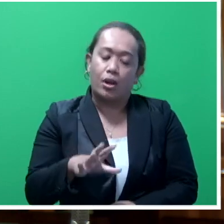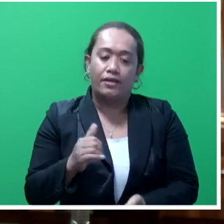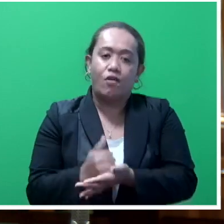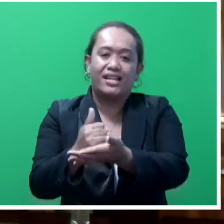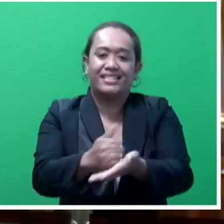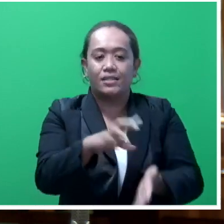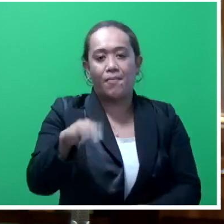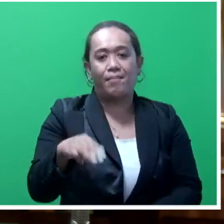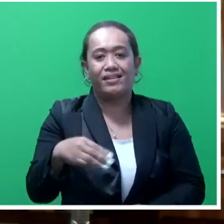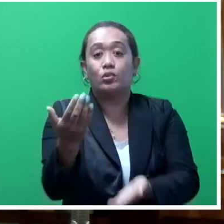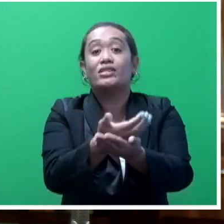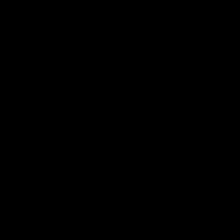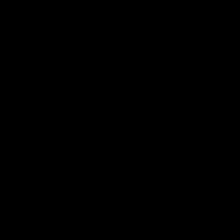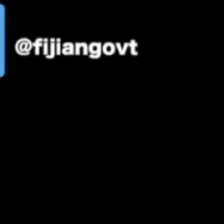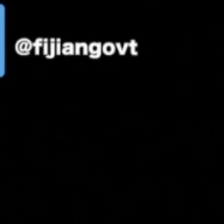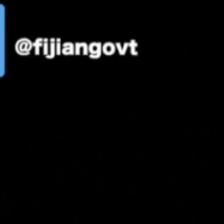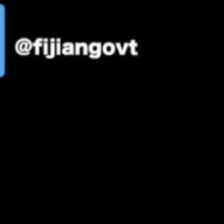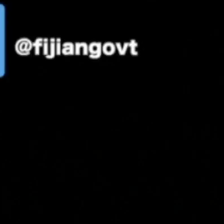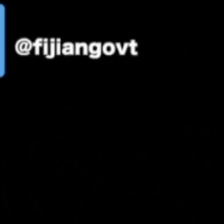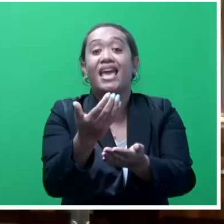as well, too. Thank you. Thank